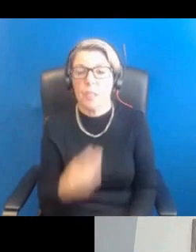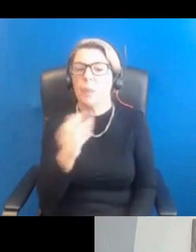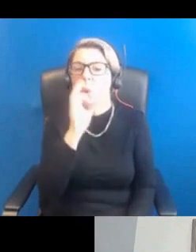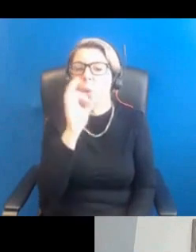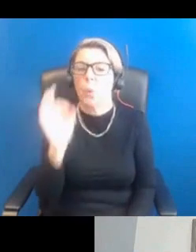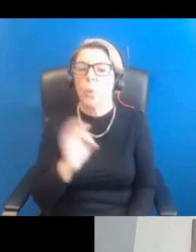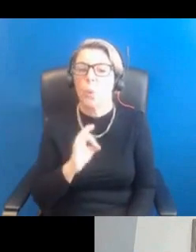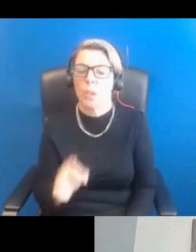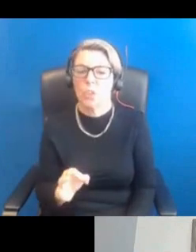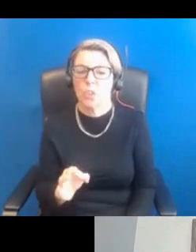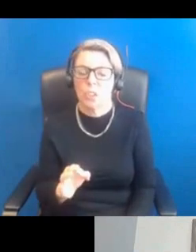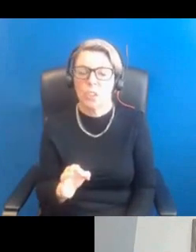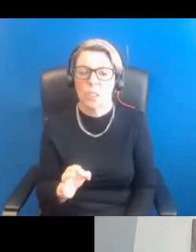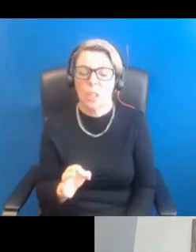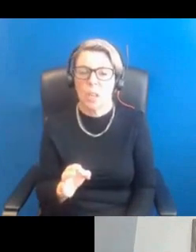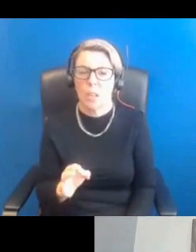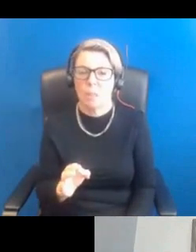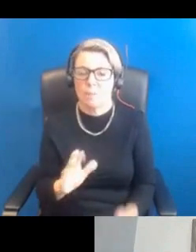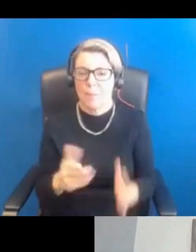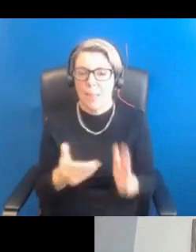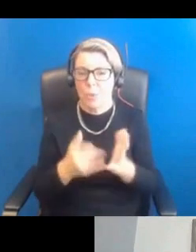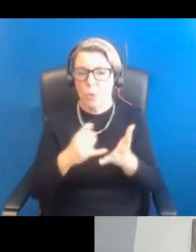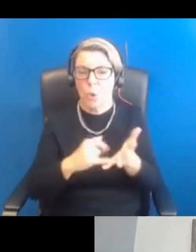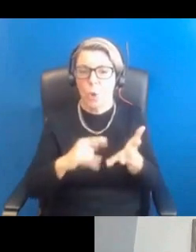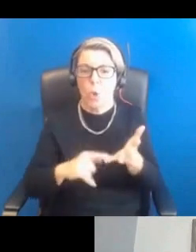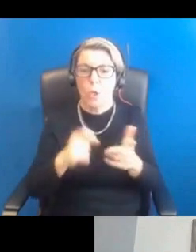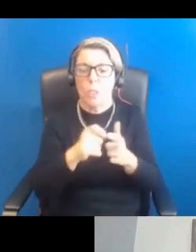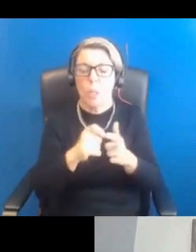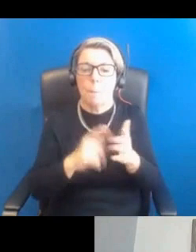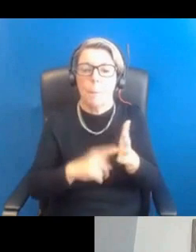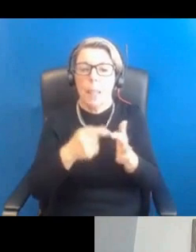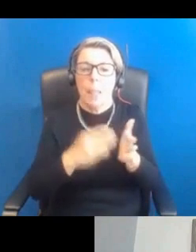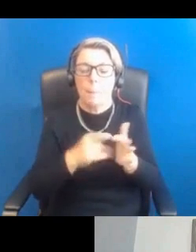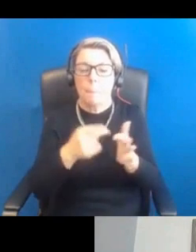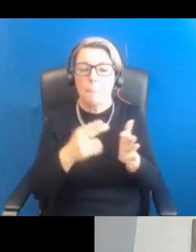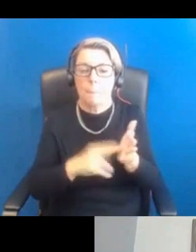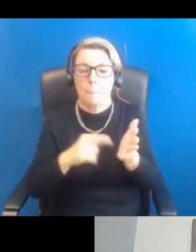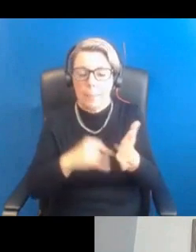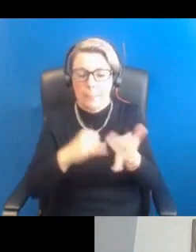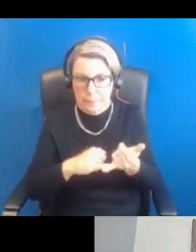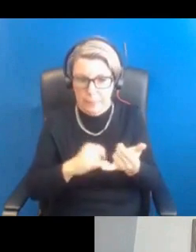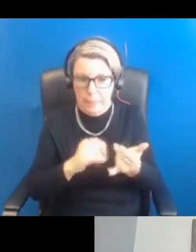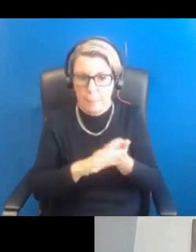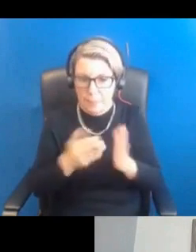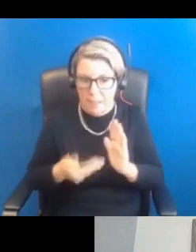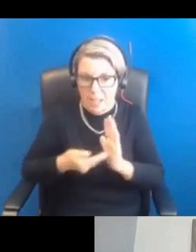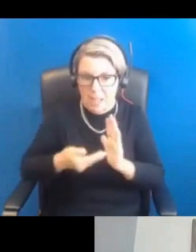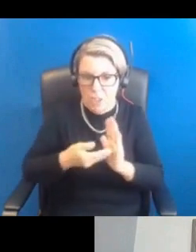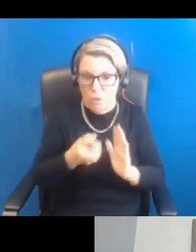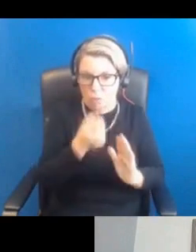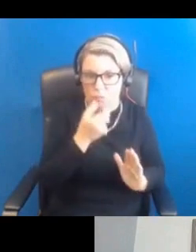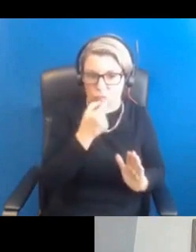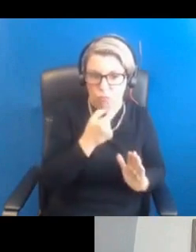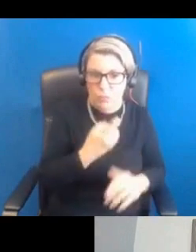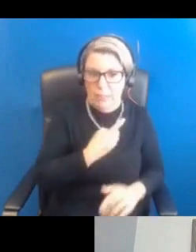around the role of supplements. And I don't know if you're able to say this. mean, there are various ones mentioned in the in the chat and the Q, the